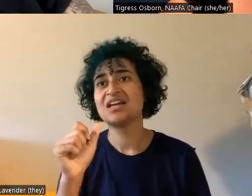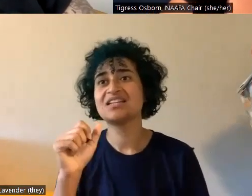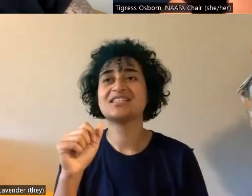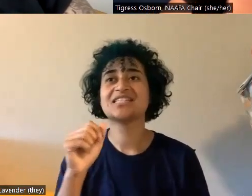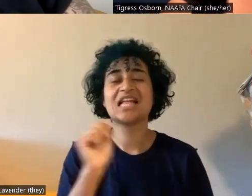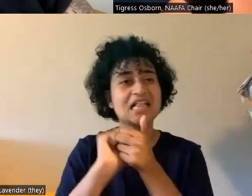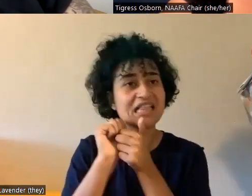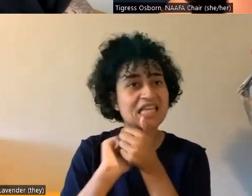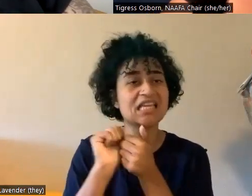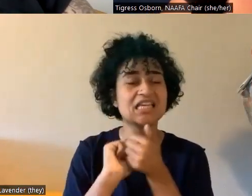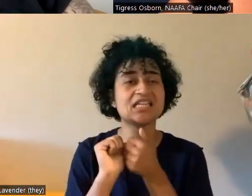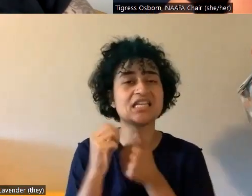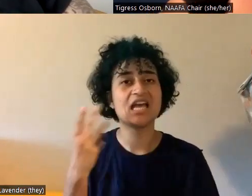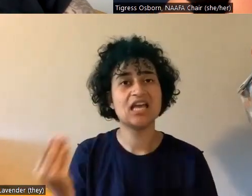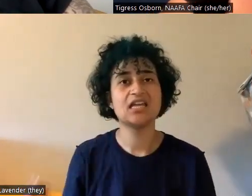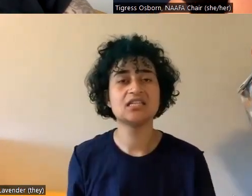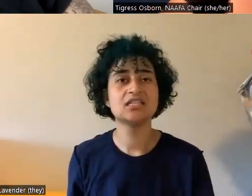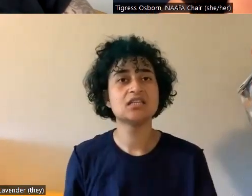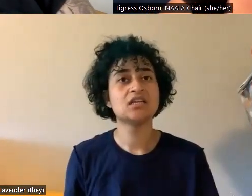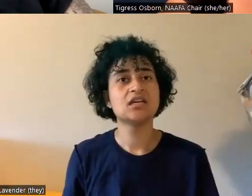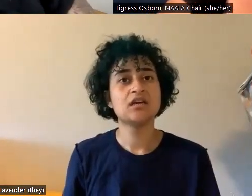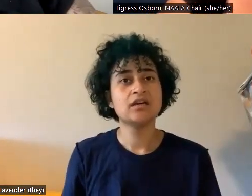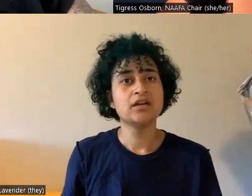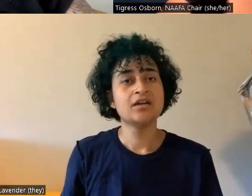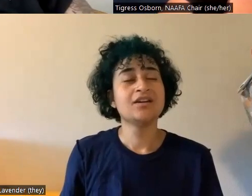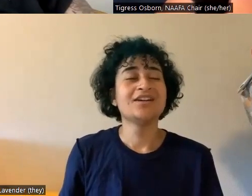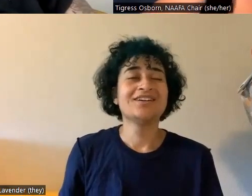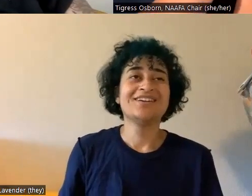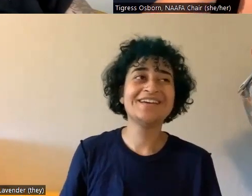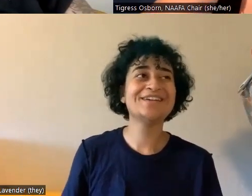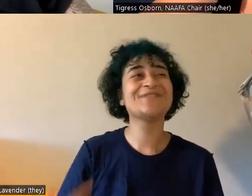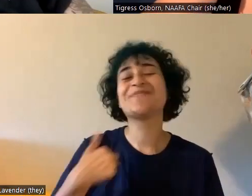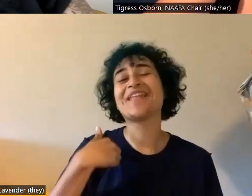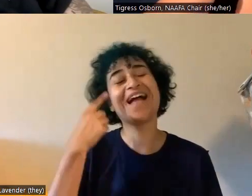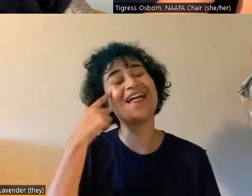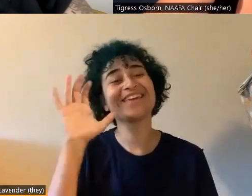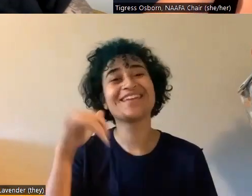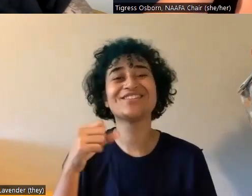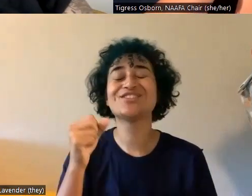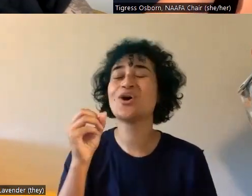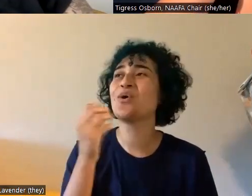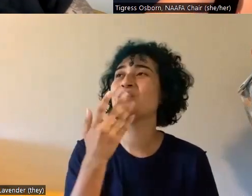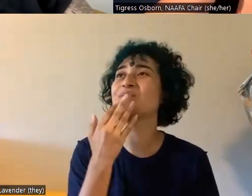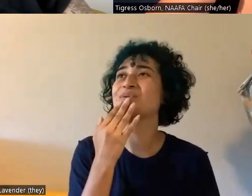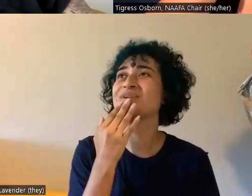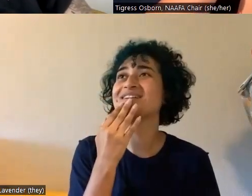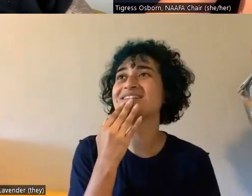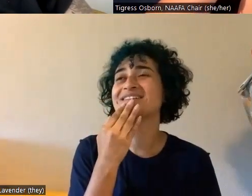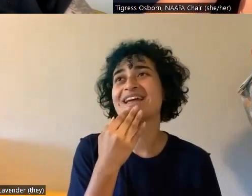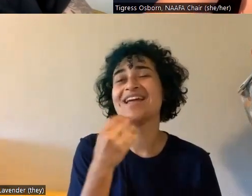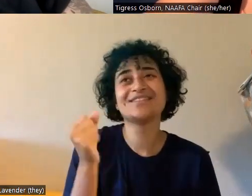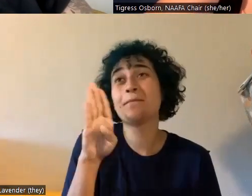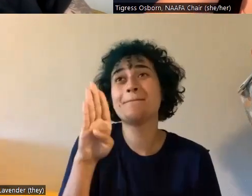and I actually think that's like such total BS